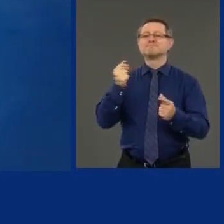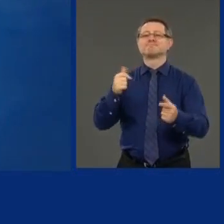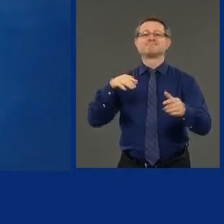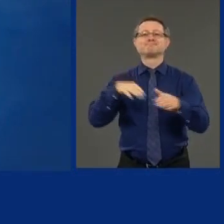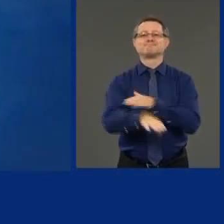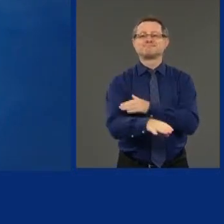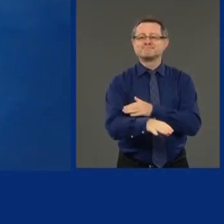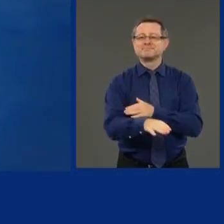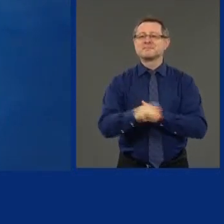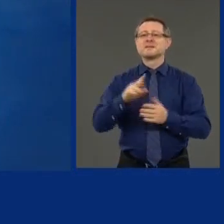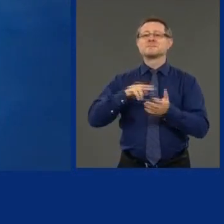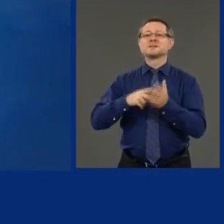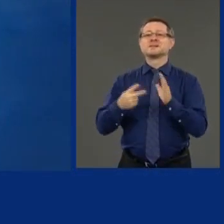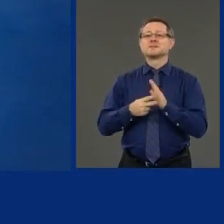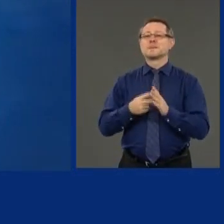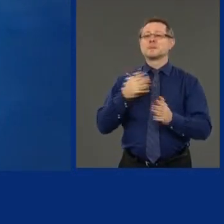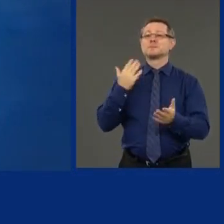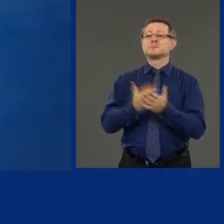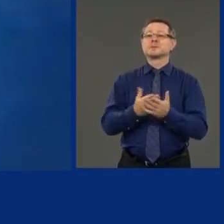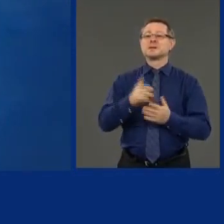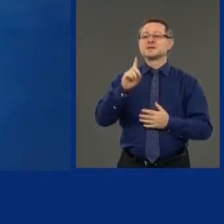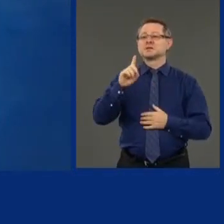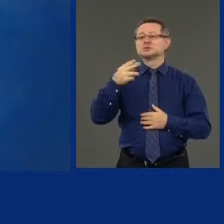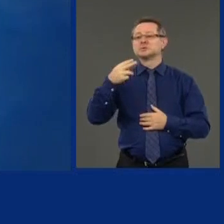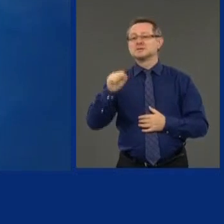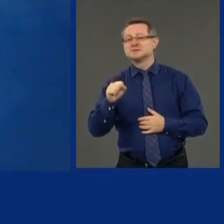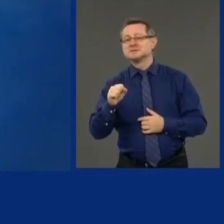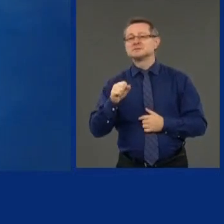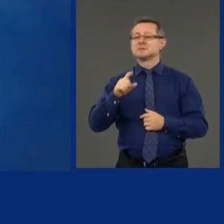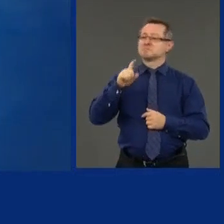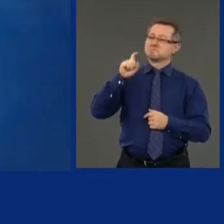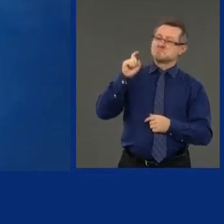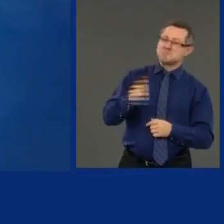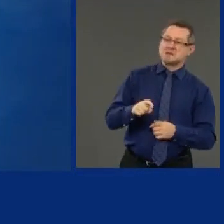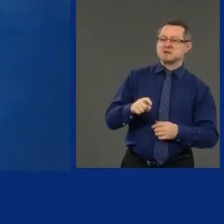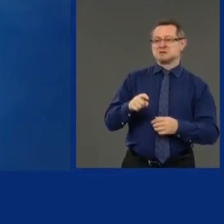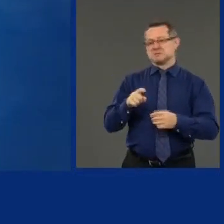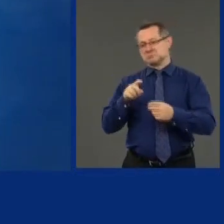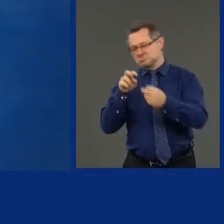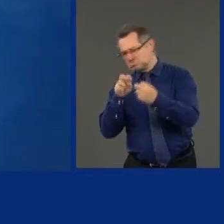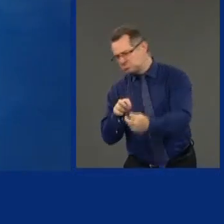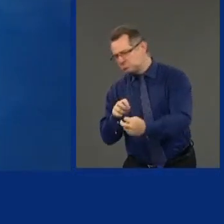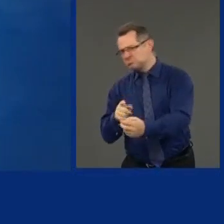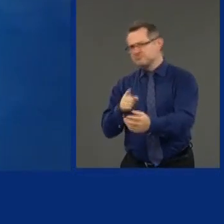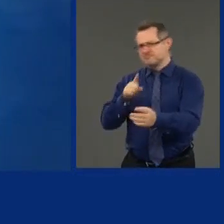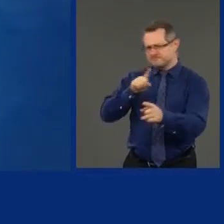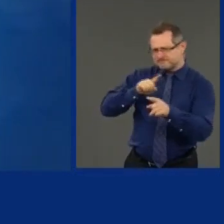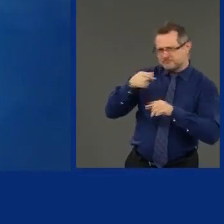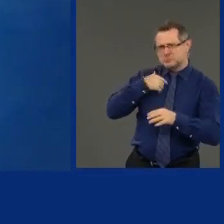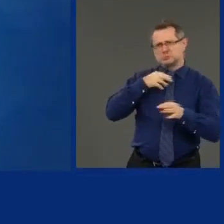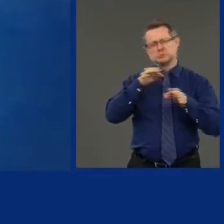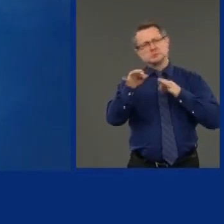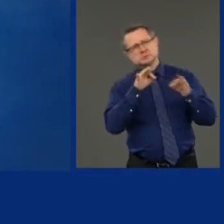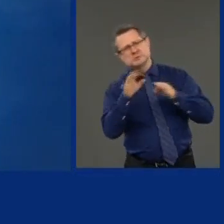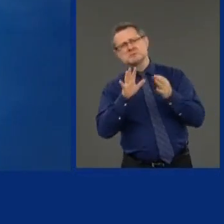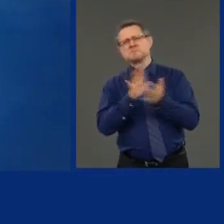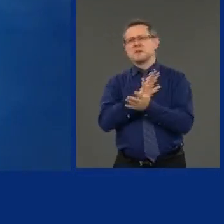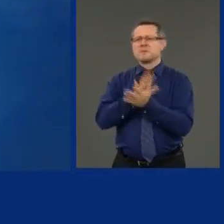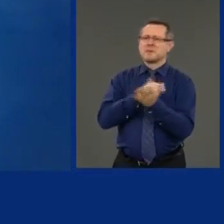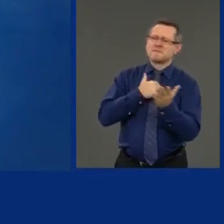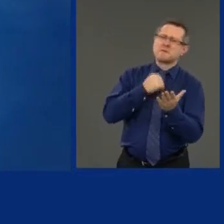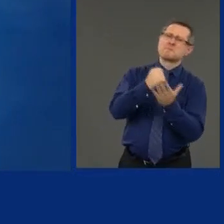show up at the Department of Homeland Security, you have an in-person interview, you show all your papers, you show your passports,